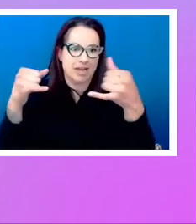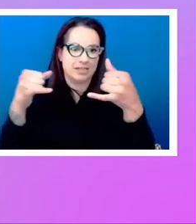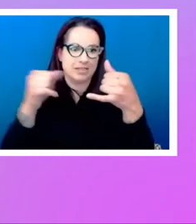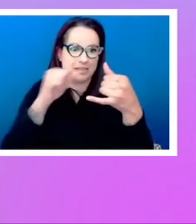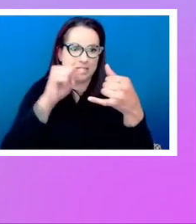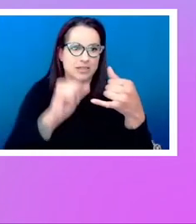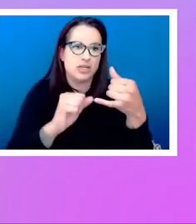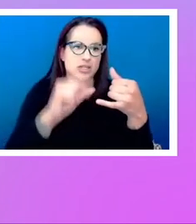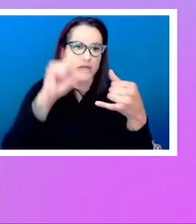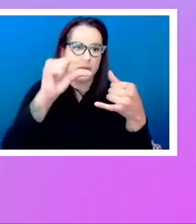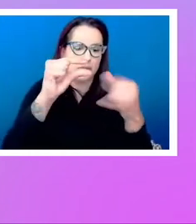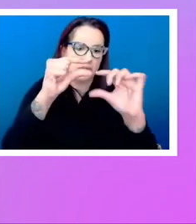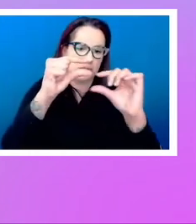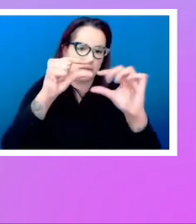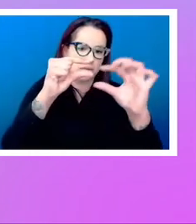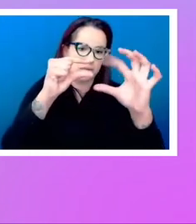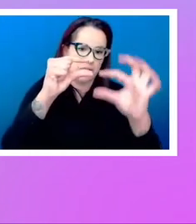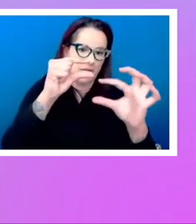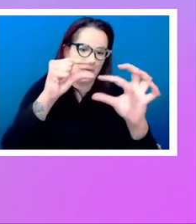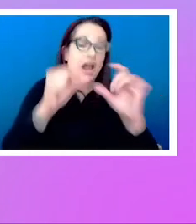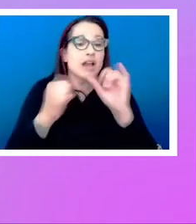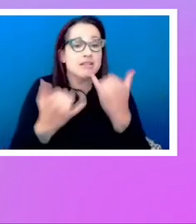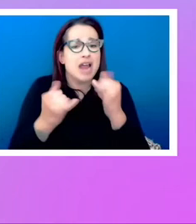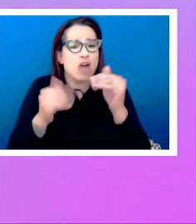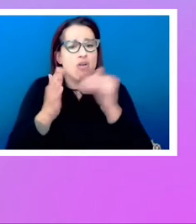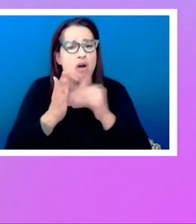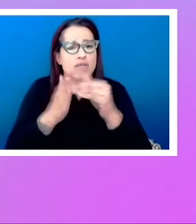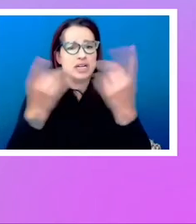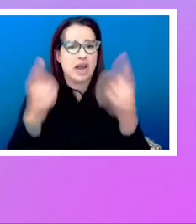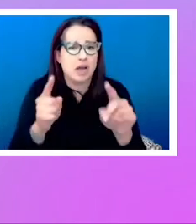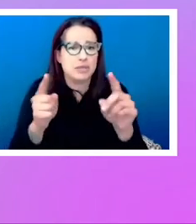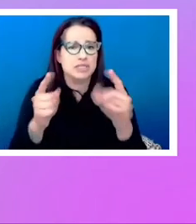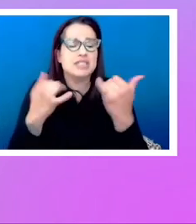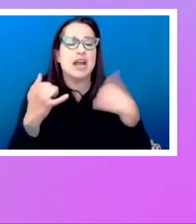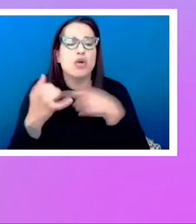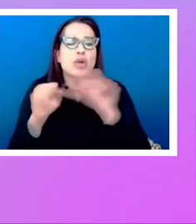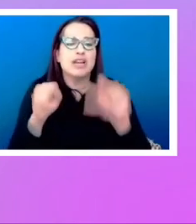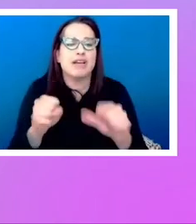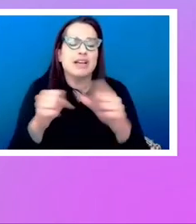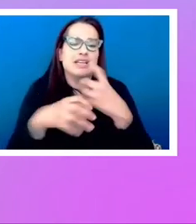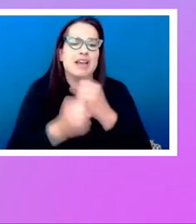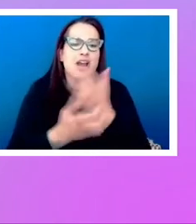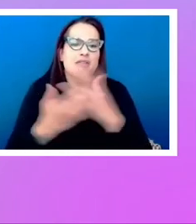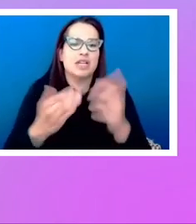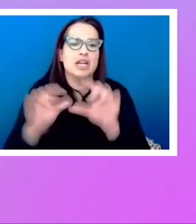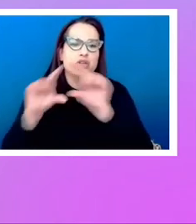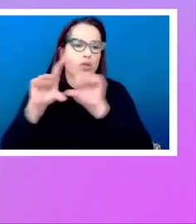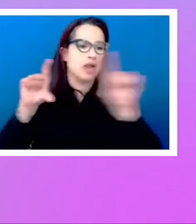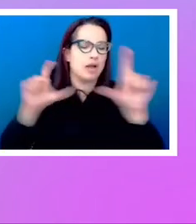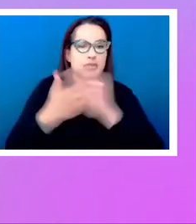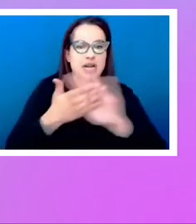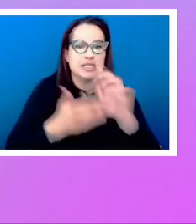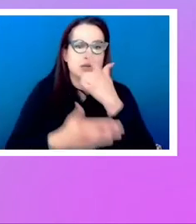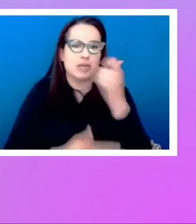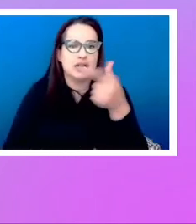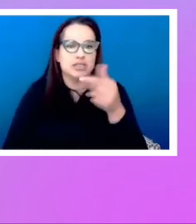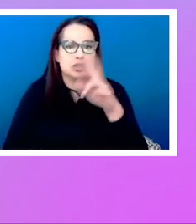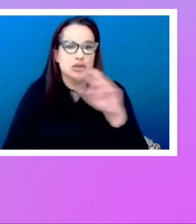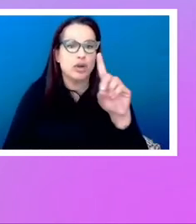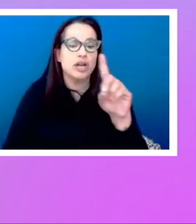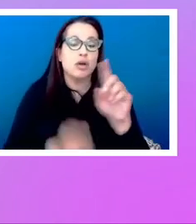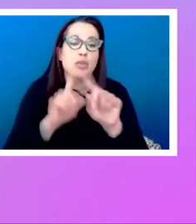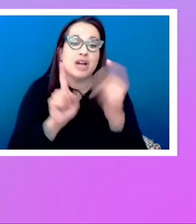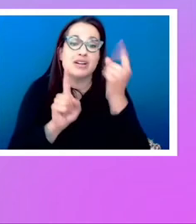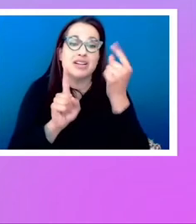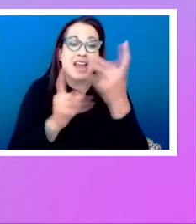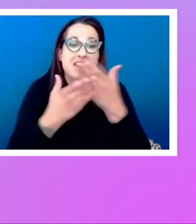thing. You know, we can now get things to line up in the sort of the cards can line up nicely because they're grid items, but the things